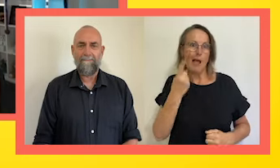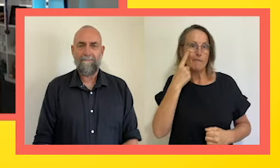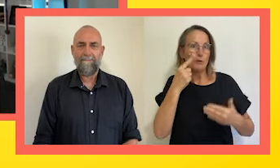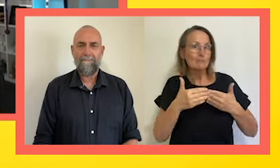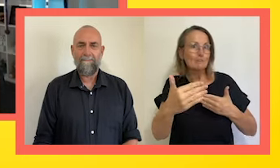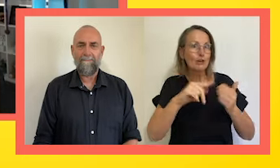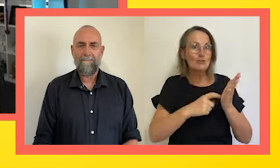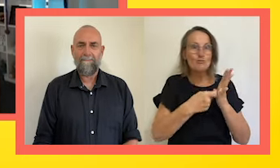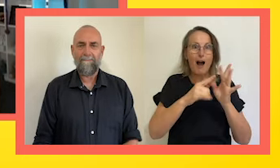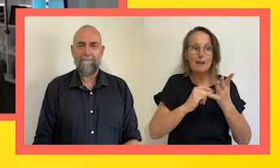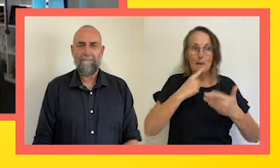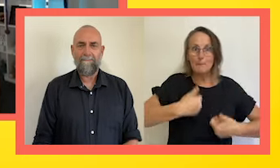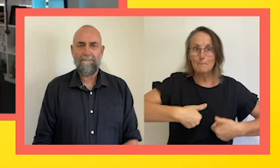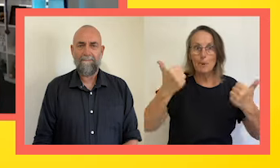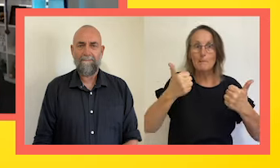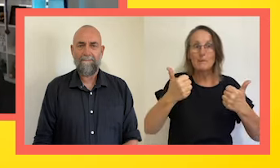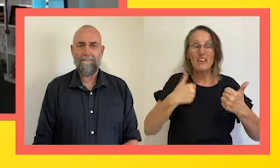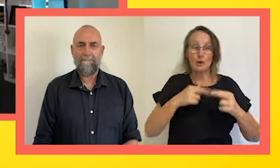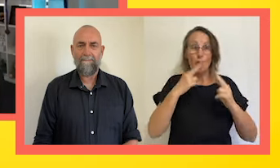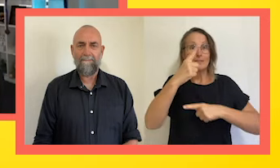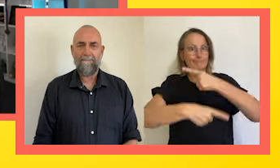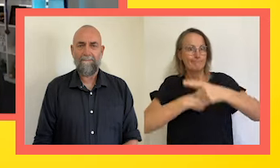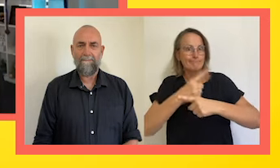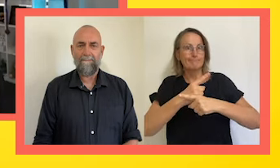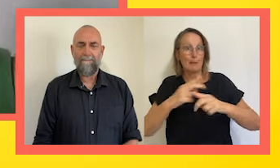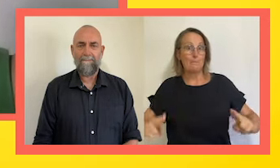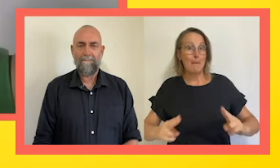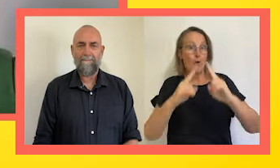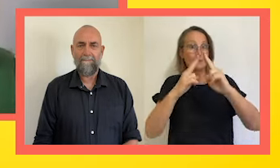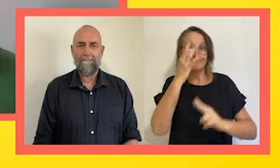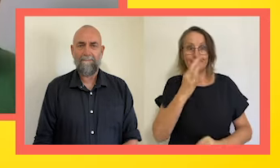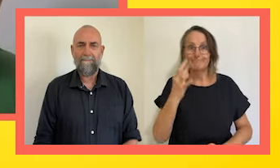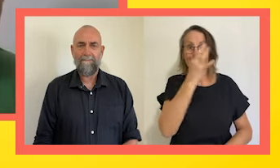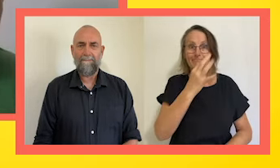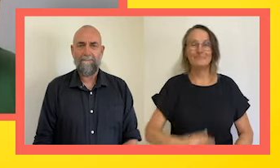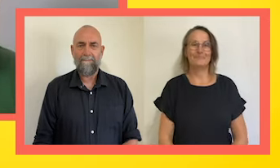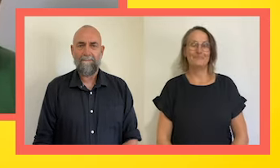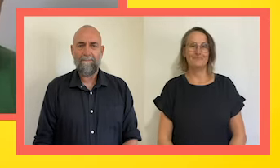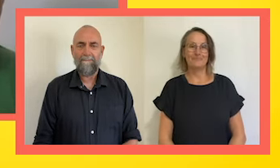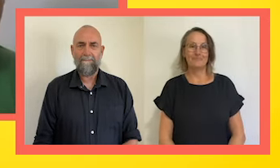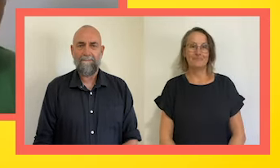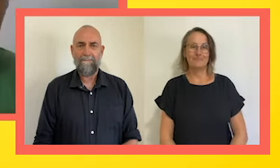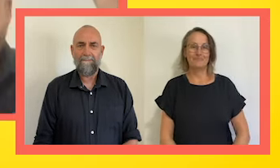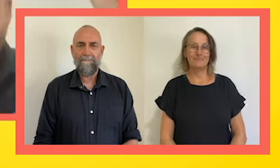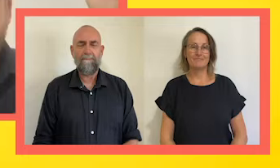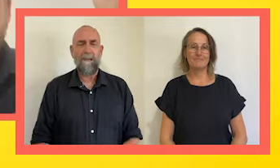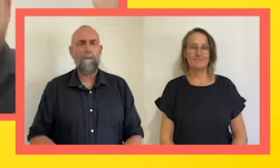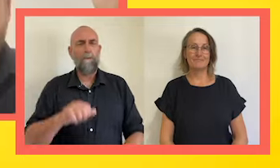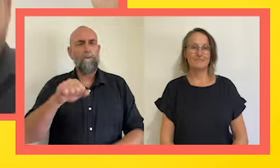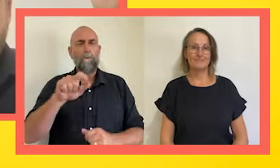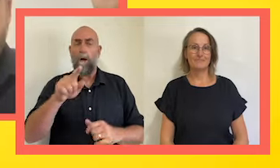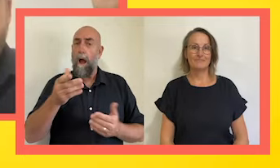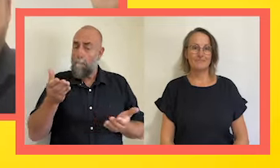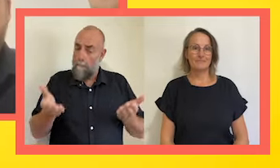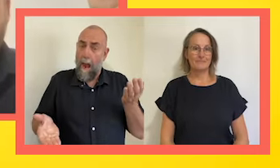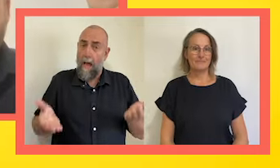hopefully worlds, and then really onwards to Paris. Amazing. We'll certainly watch Poppy. Balance is a massive thing